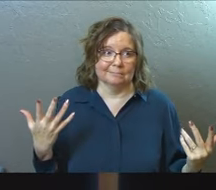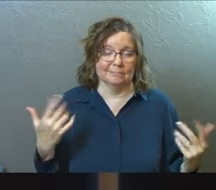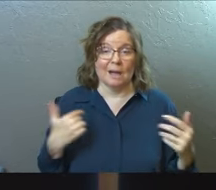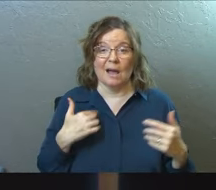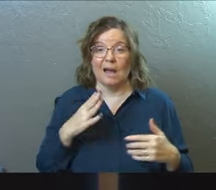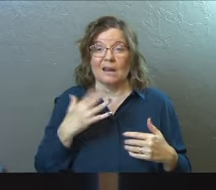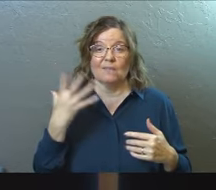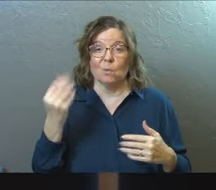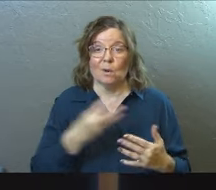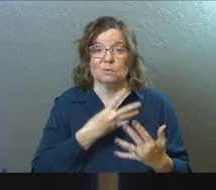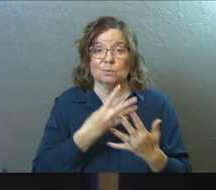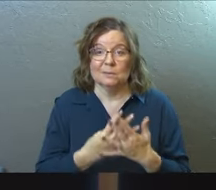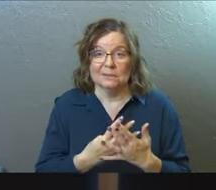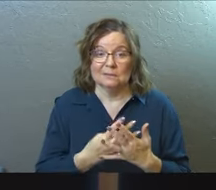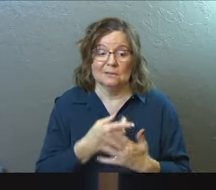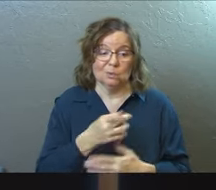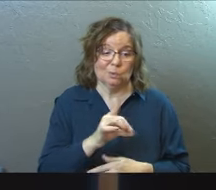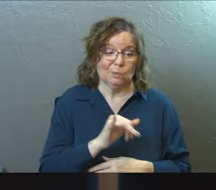I never went to prison and you did.